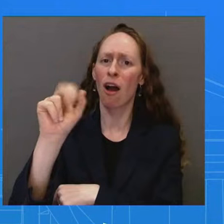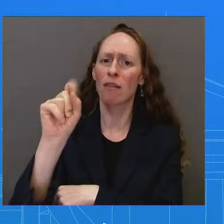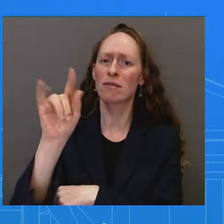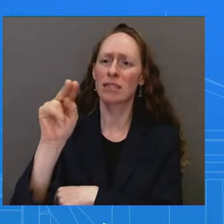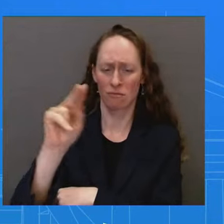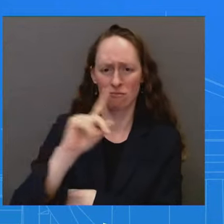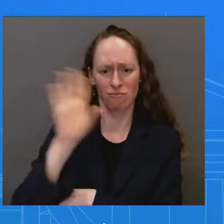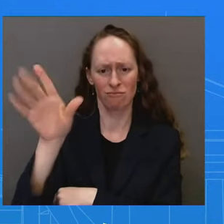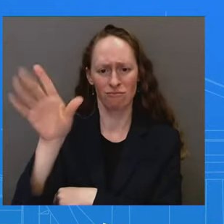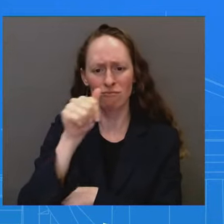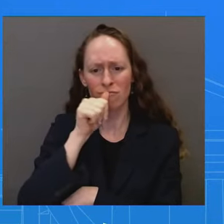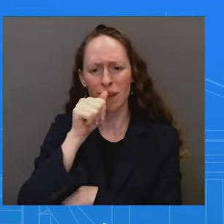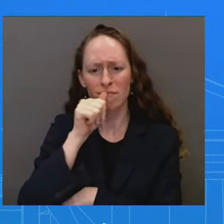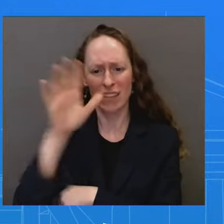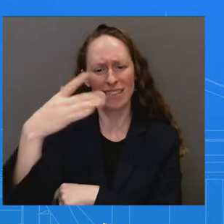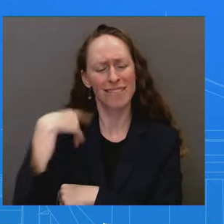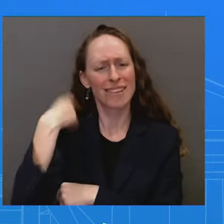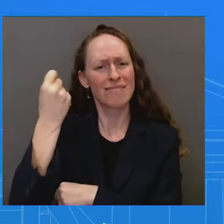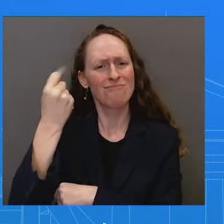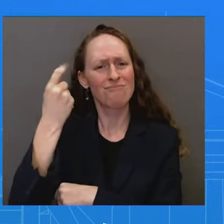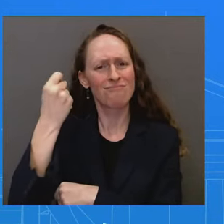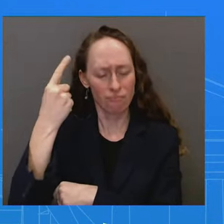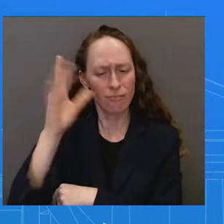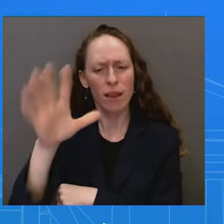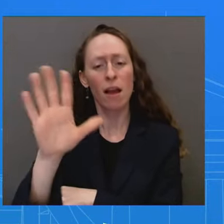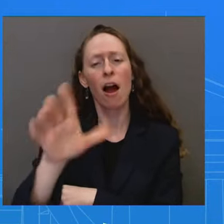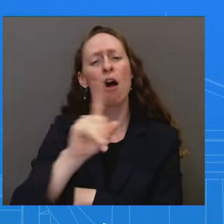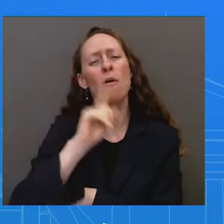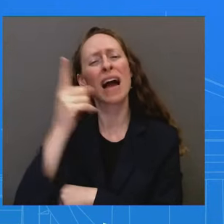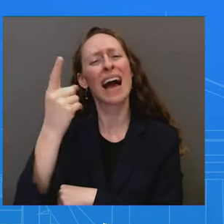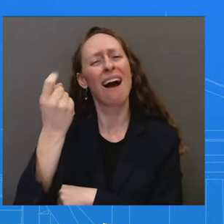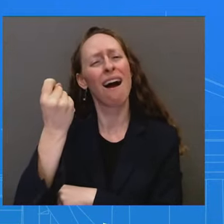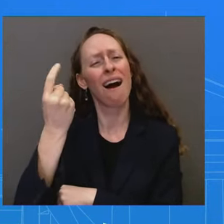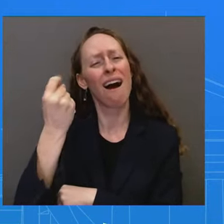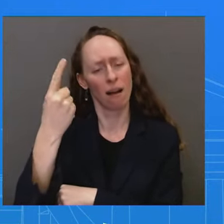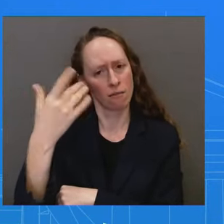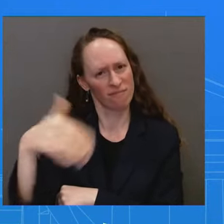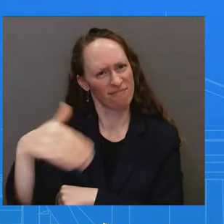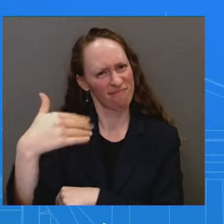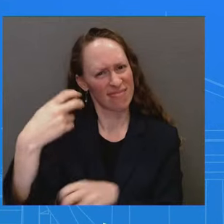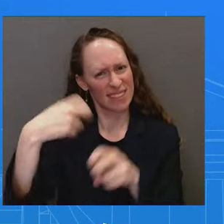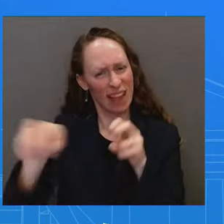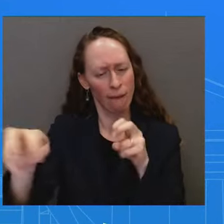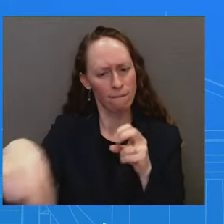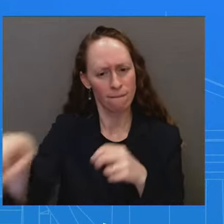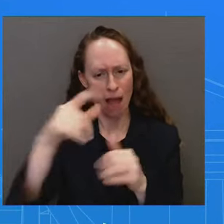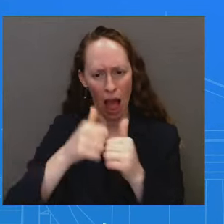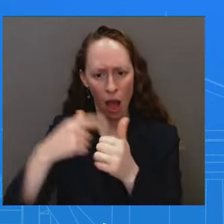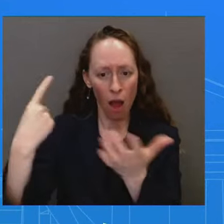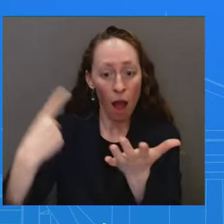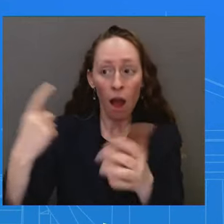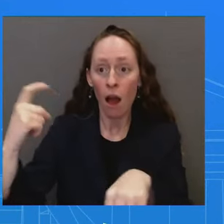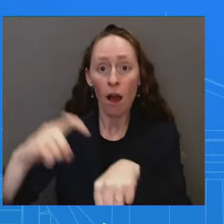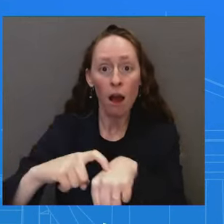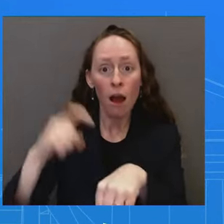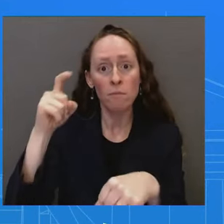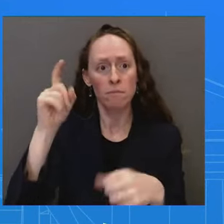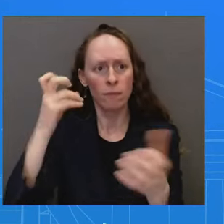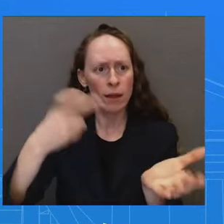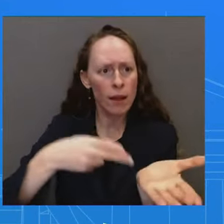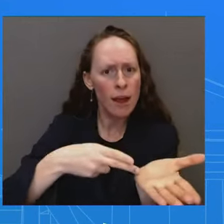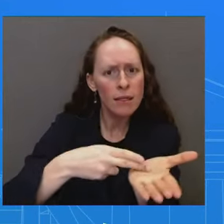for them to be fully transparent with the American people. I think we all recognize that. wait, just give me a second now. I know you've got another one coming here, but